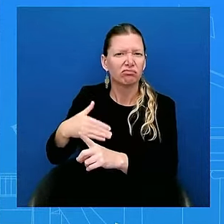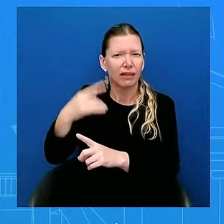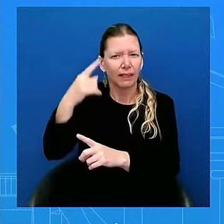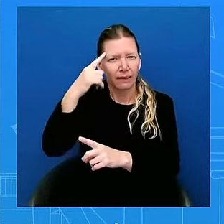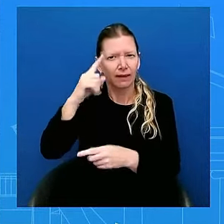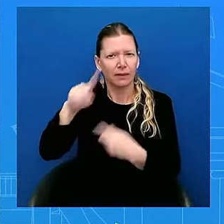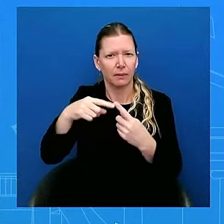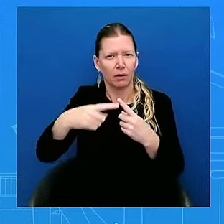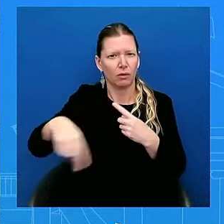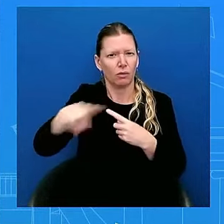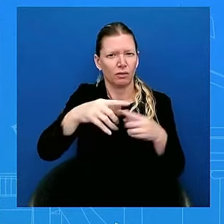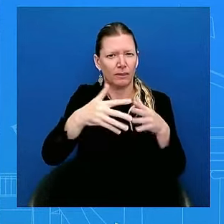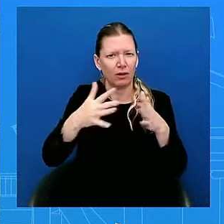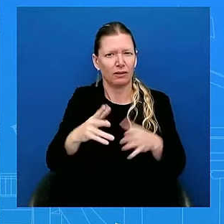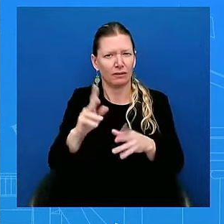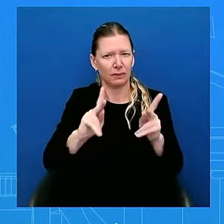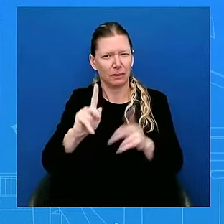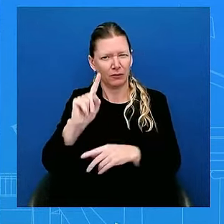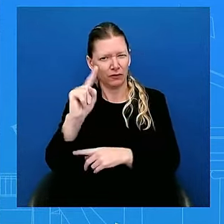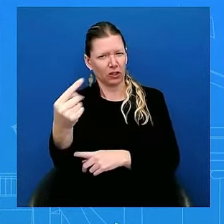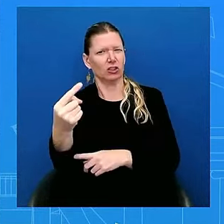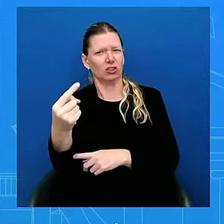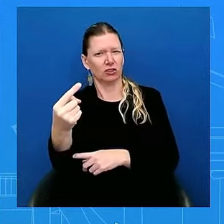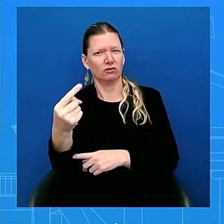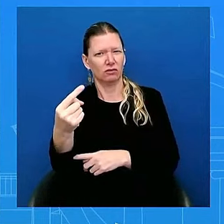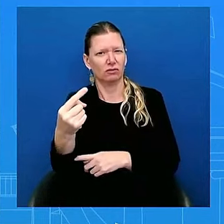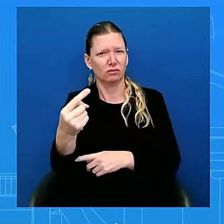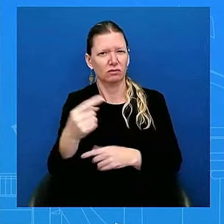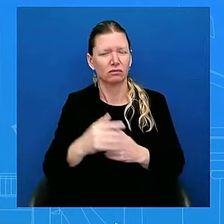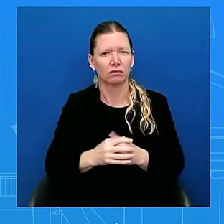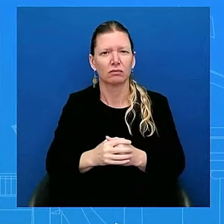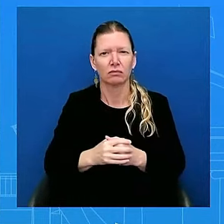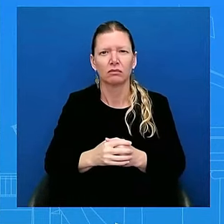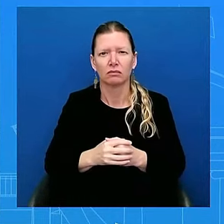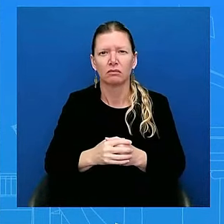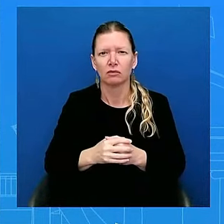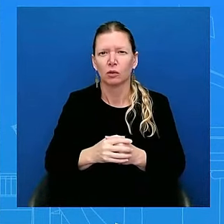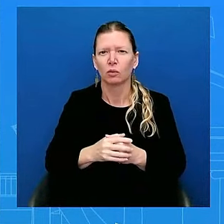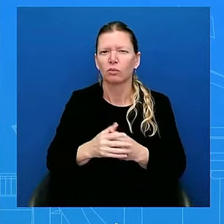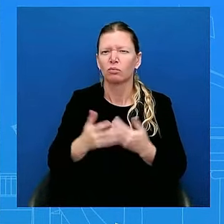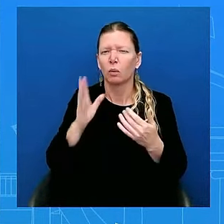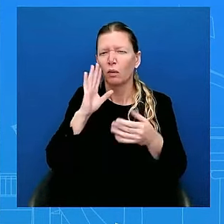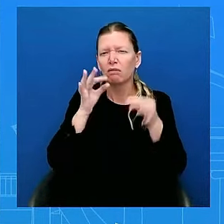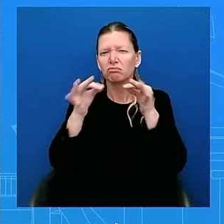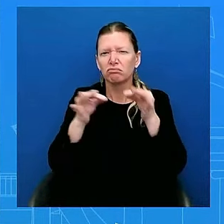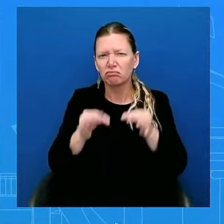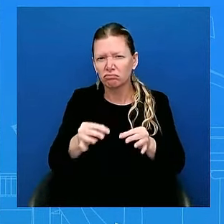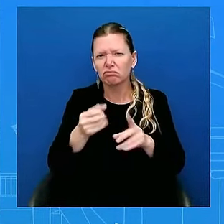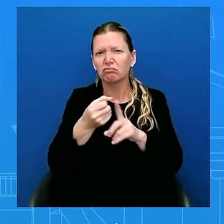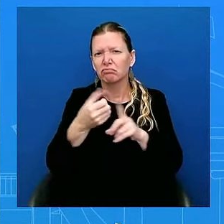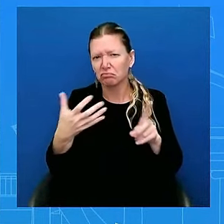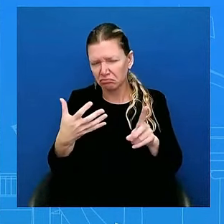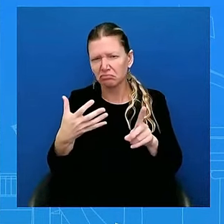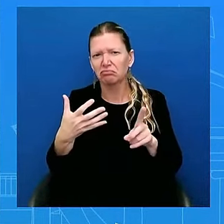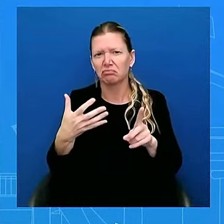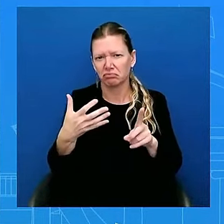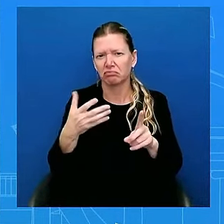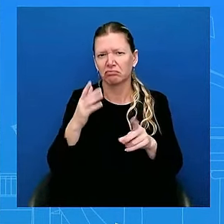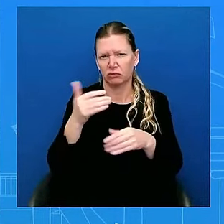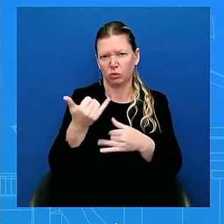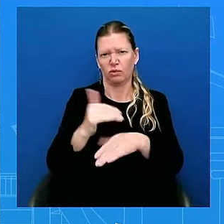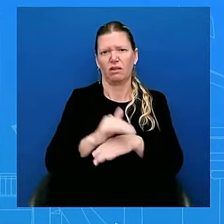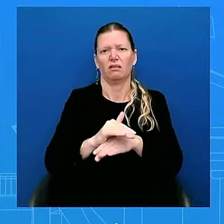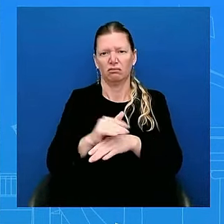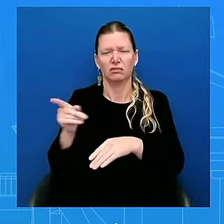going to give remarks about his decision. And now we've come to that day where he's going to speak directly to the American people later tonight.